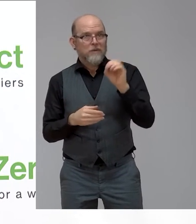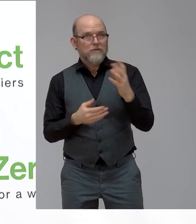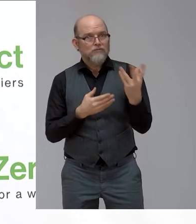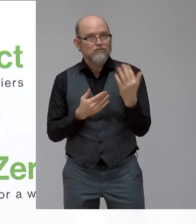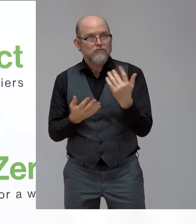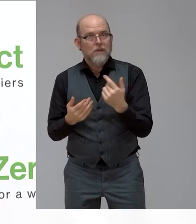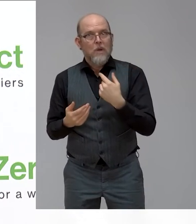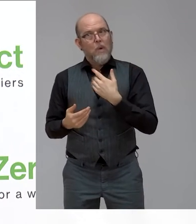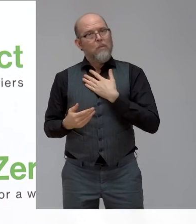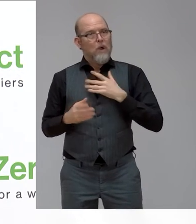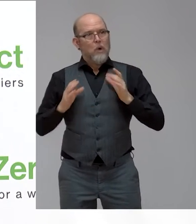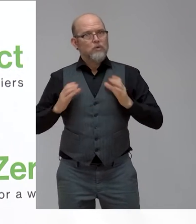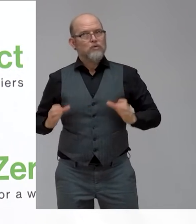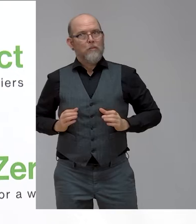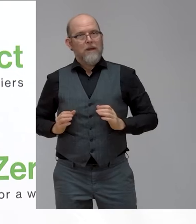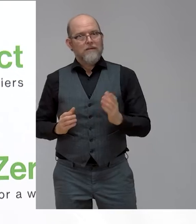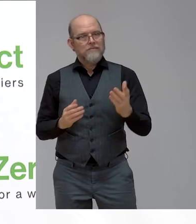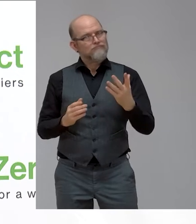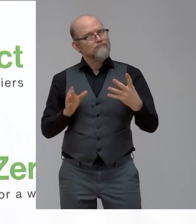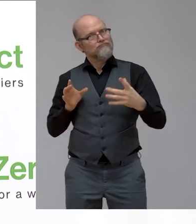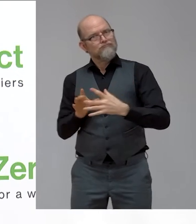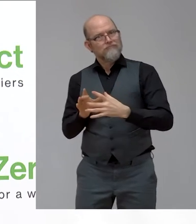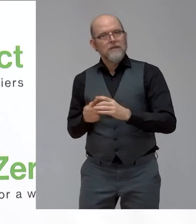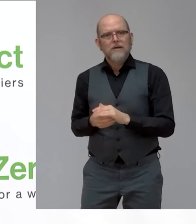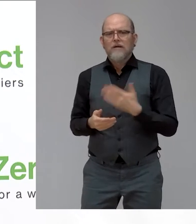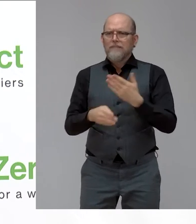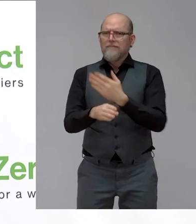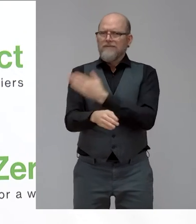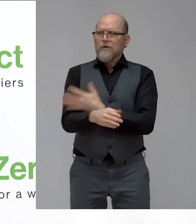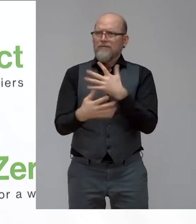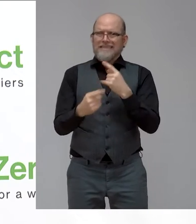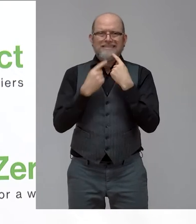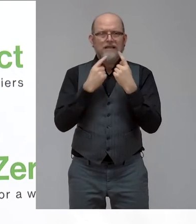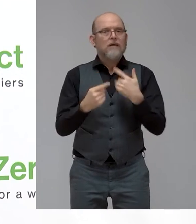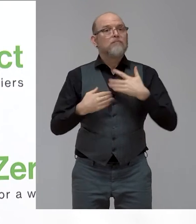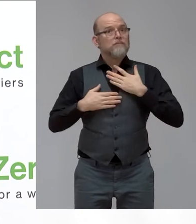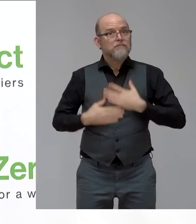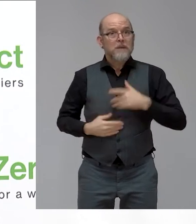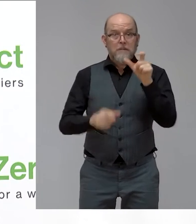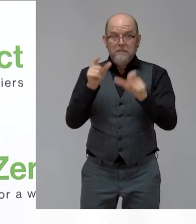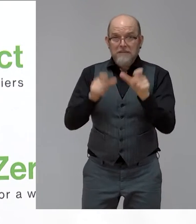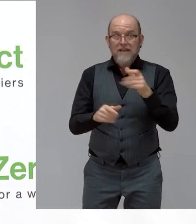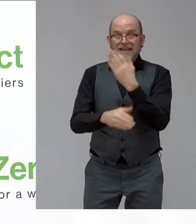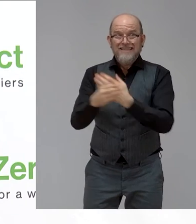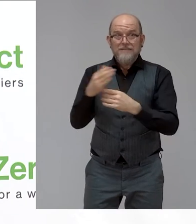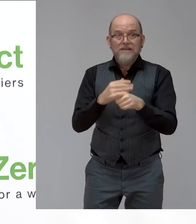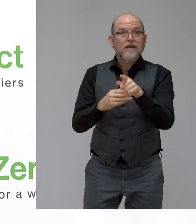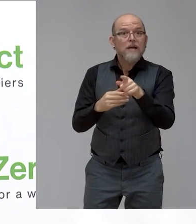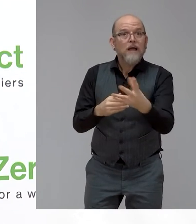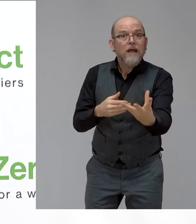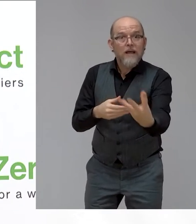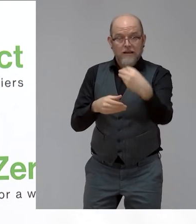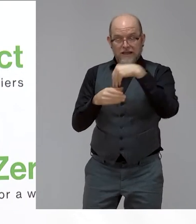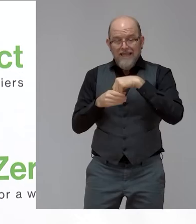And as I was saying before, we also want to hire and recruit a similar amount of people to